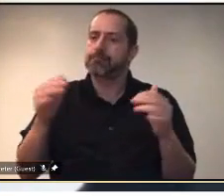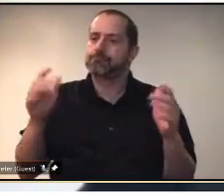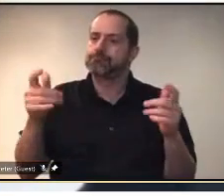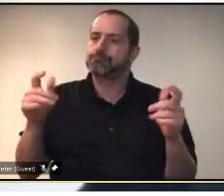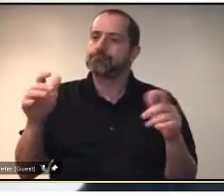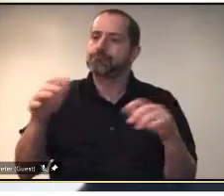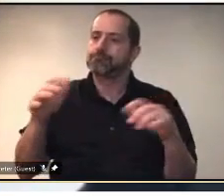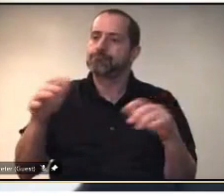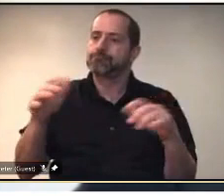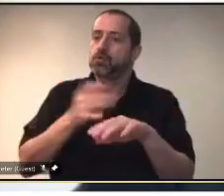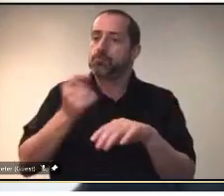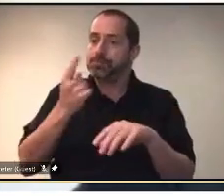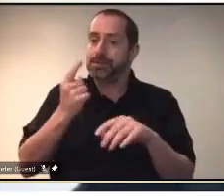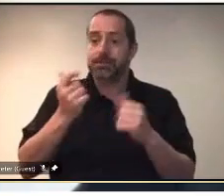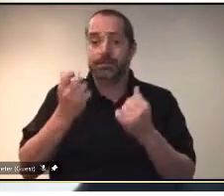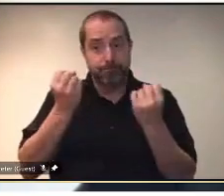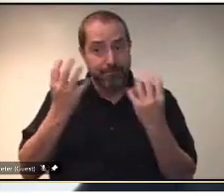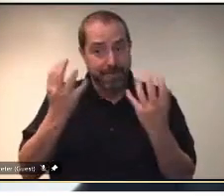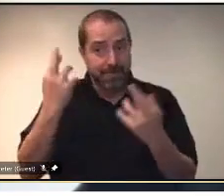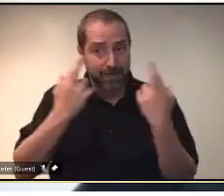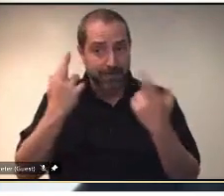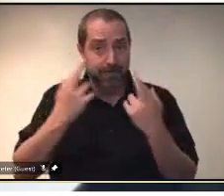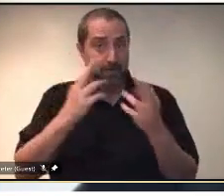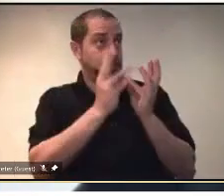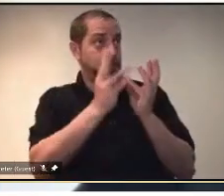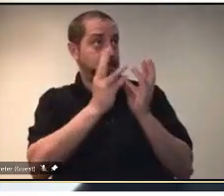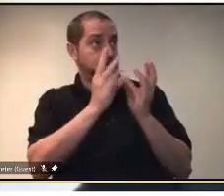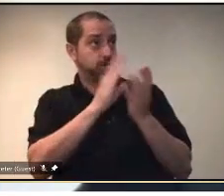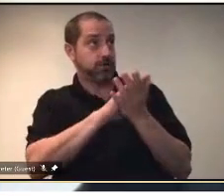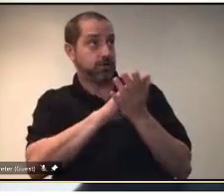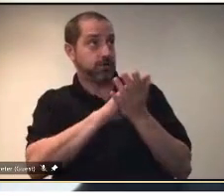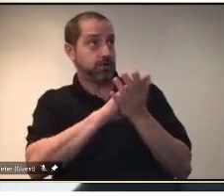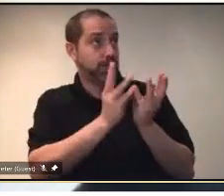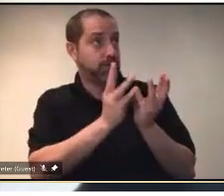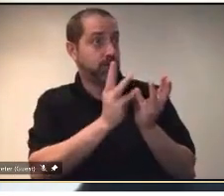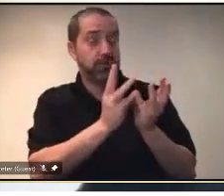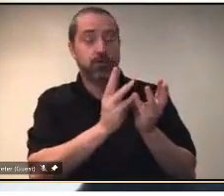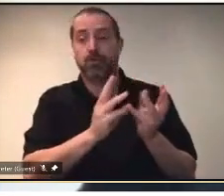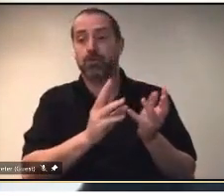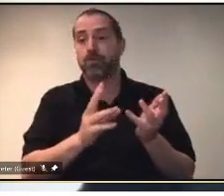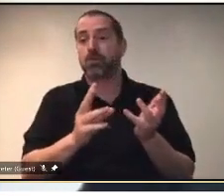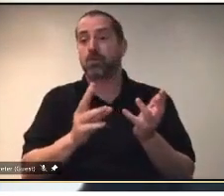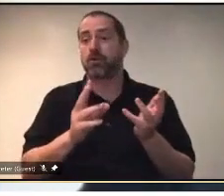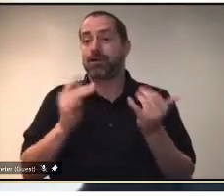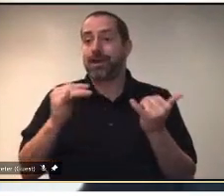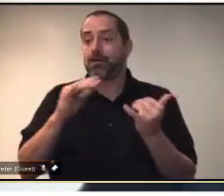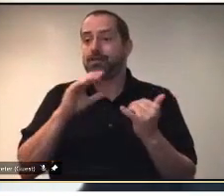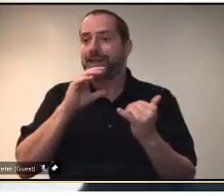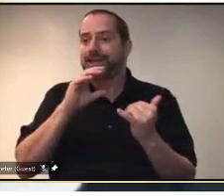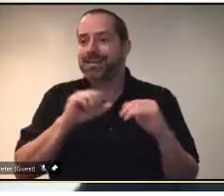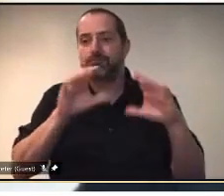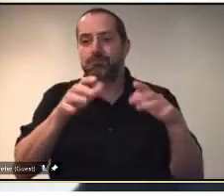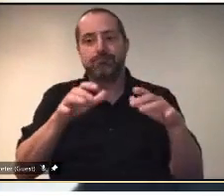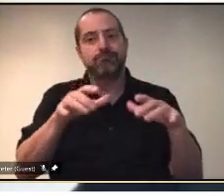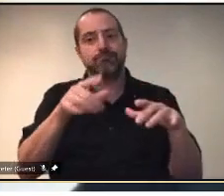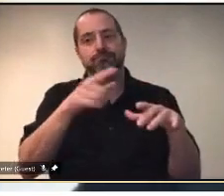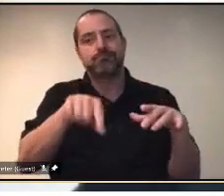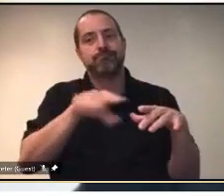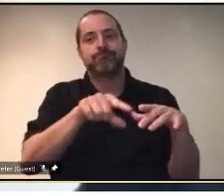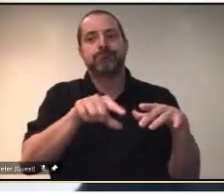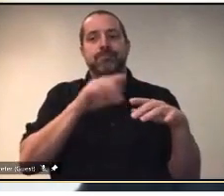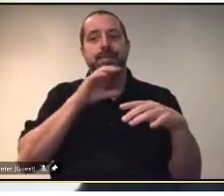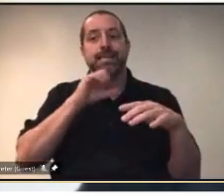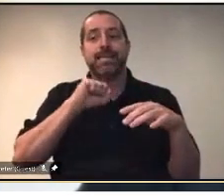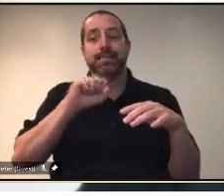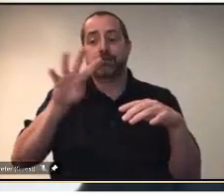the weather is getting nicer. We're getting into a lower age demographic that is very busy, that is working. We've